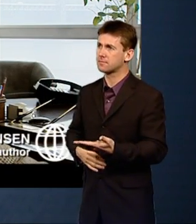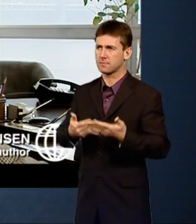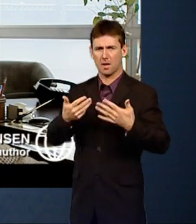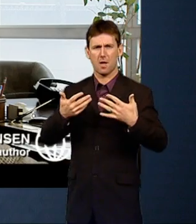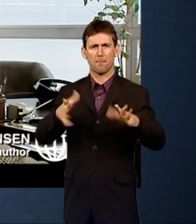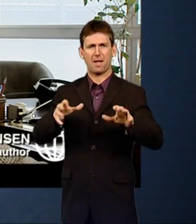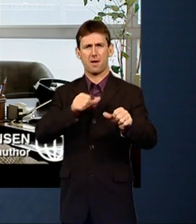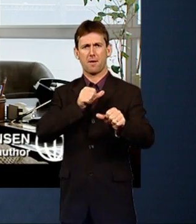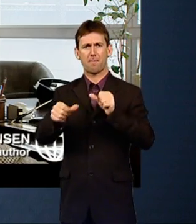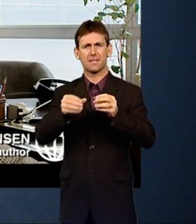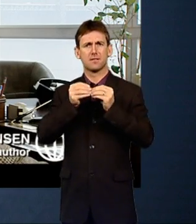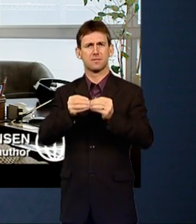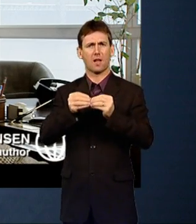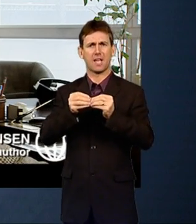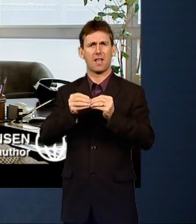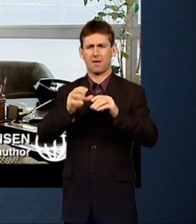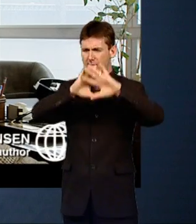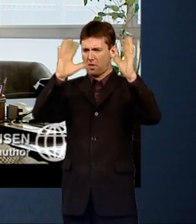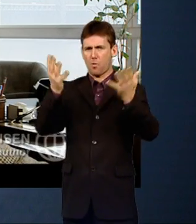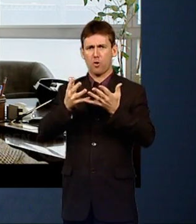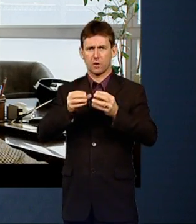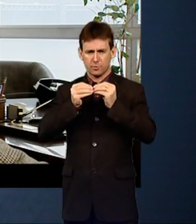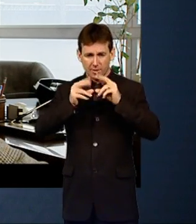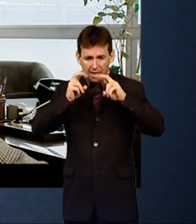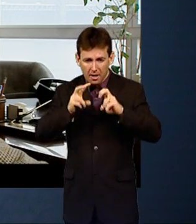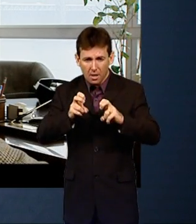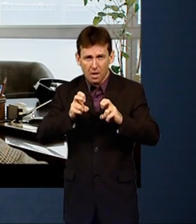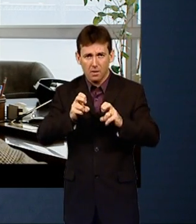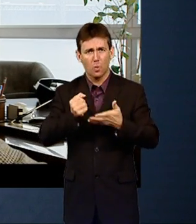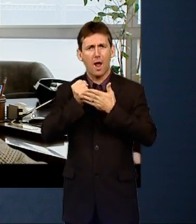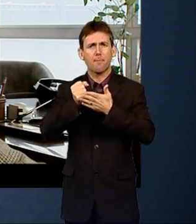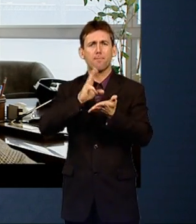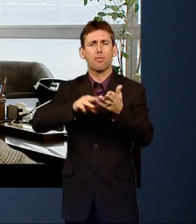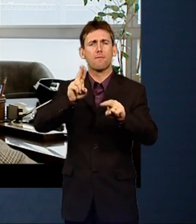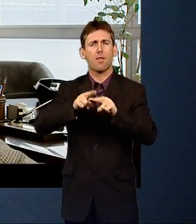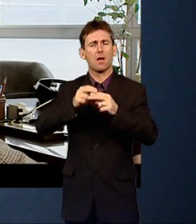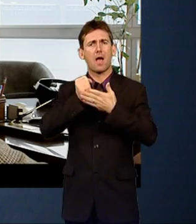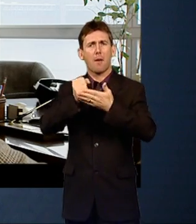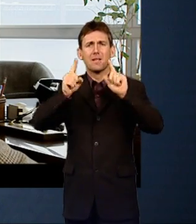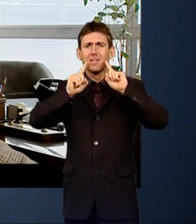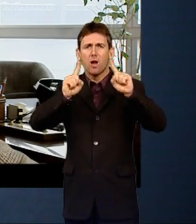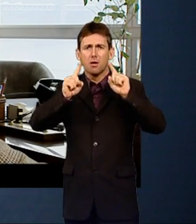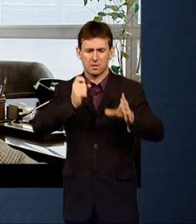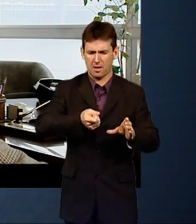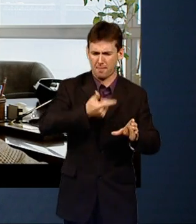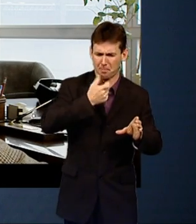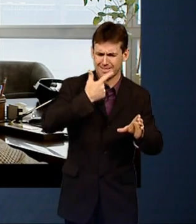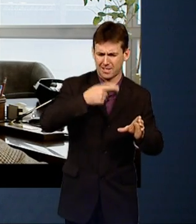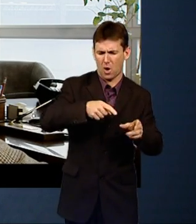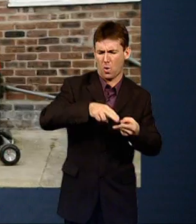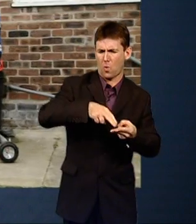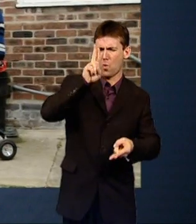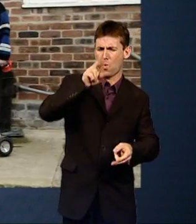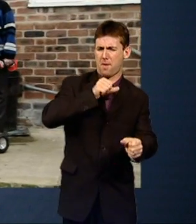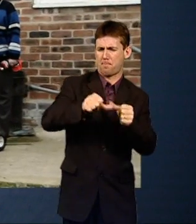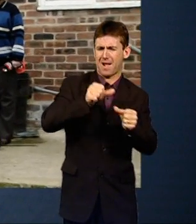parents and teachers with these children. And what did it show? It showed that the medicine was still a great deal more effective for these